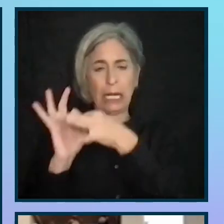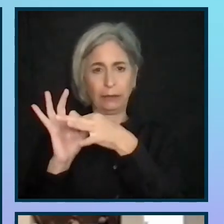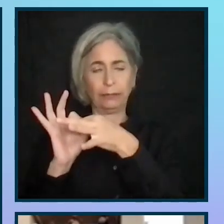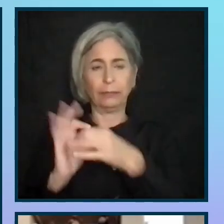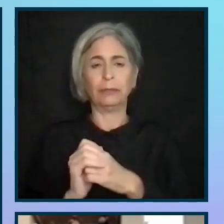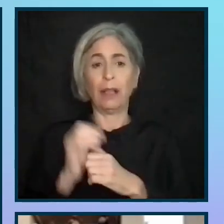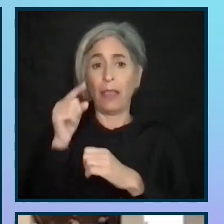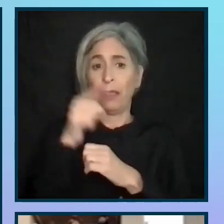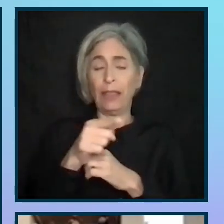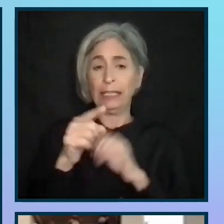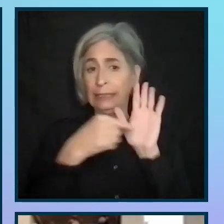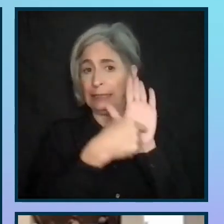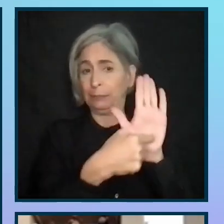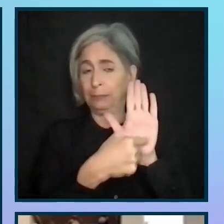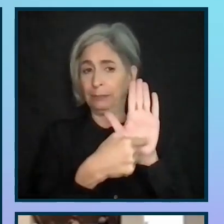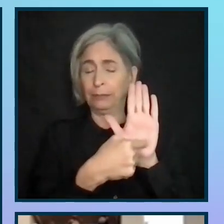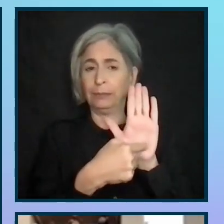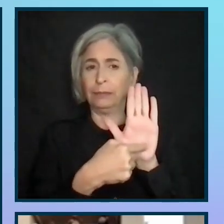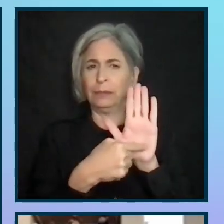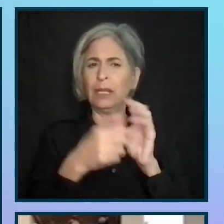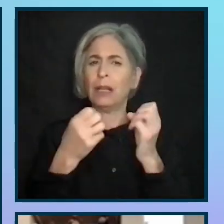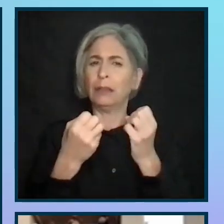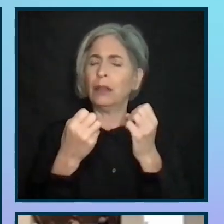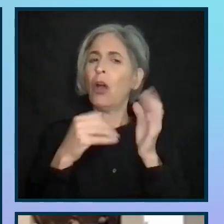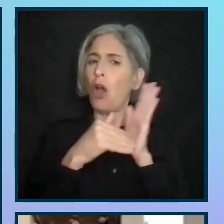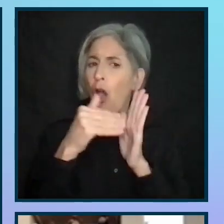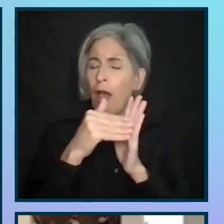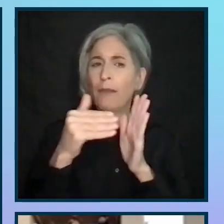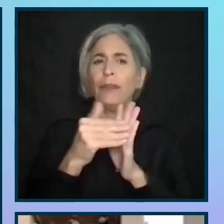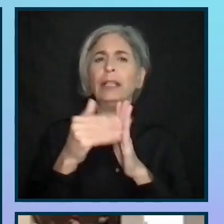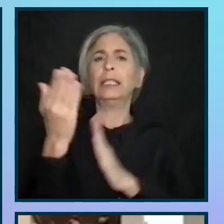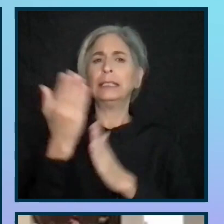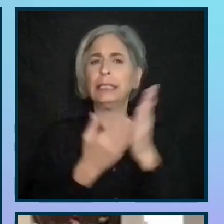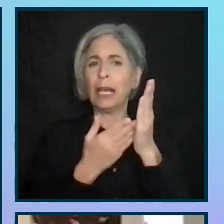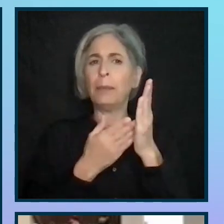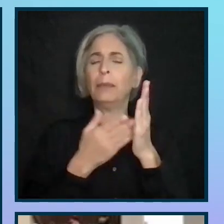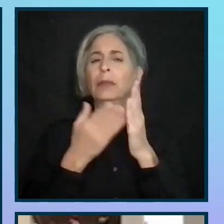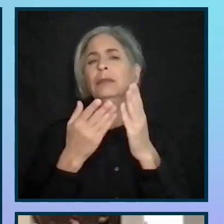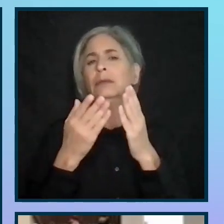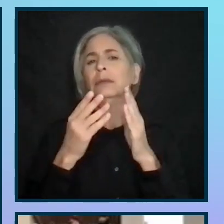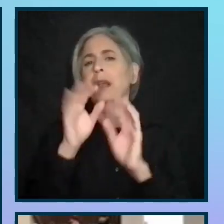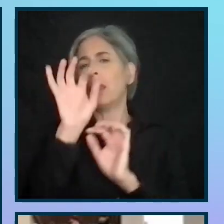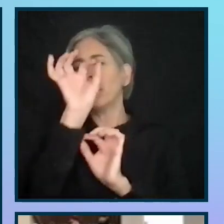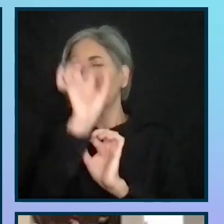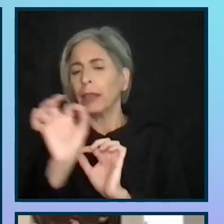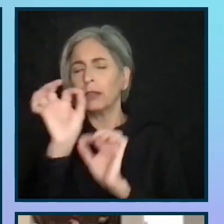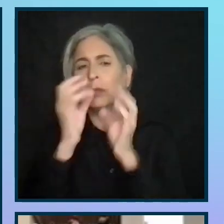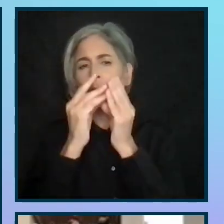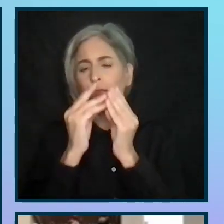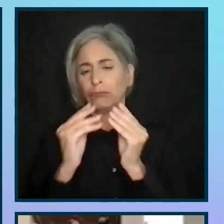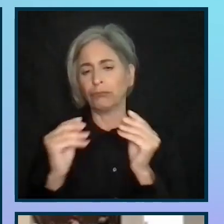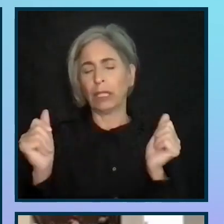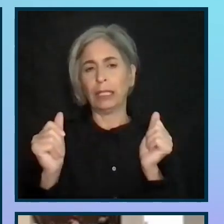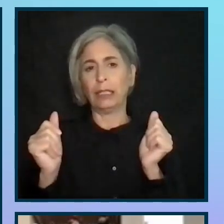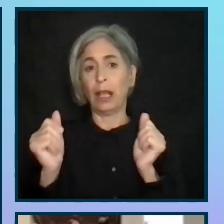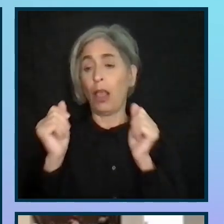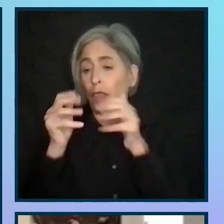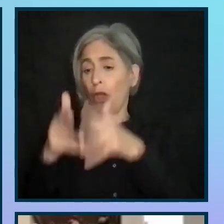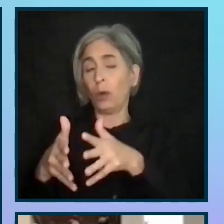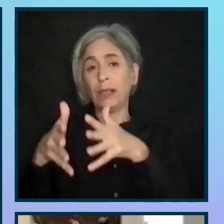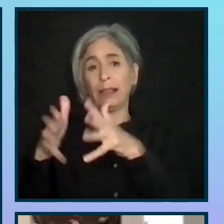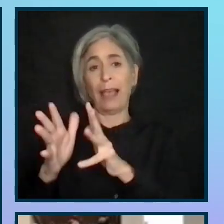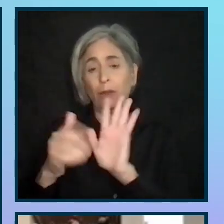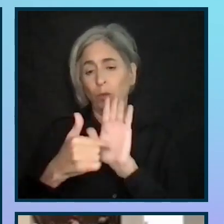In this diagram, as last time, some of the circles are faded out, leaving those that represent the members of the network.